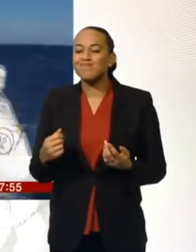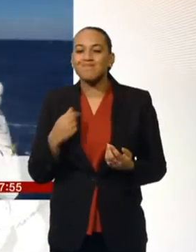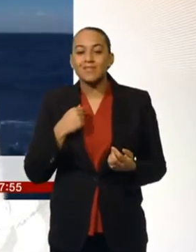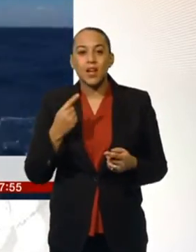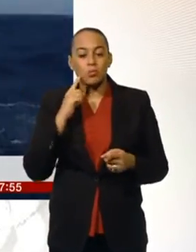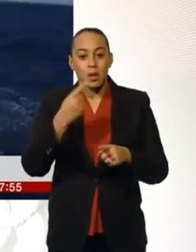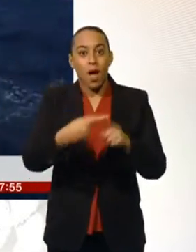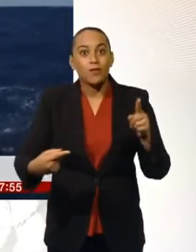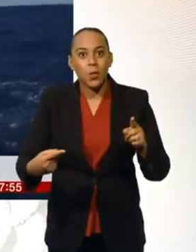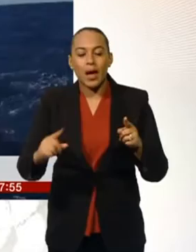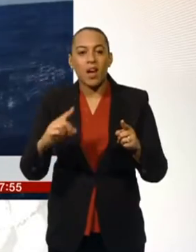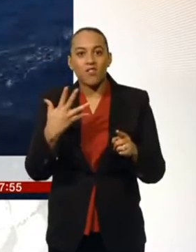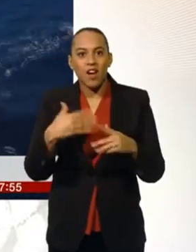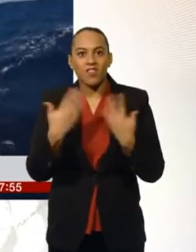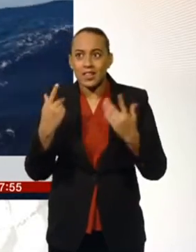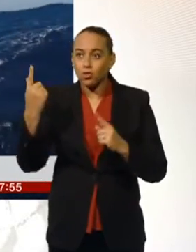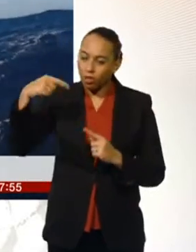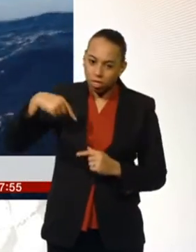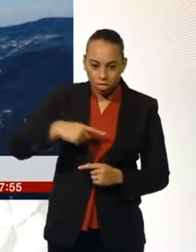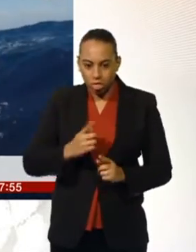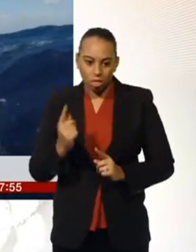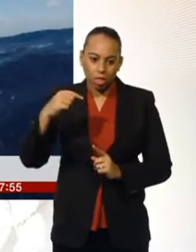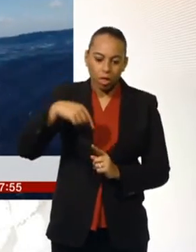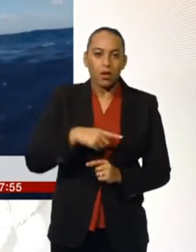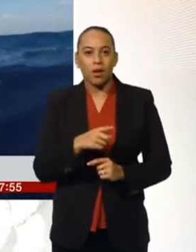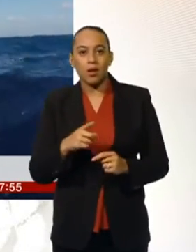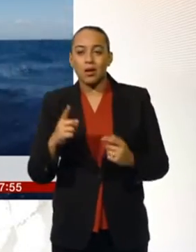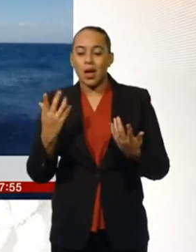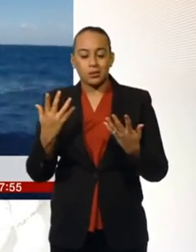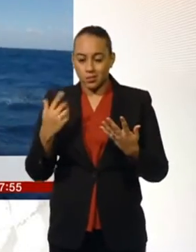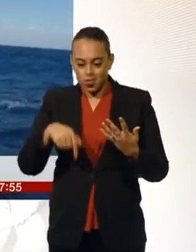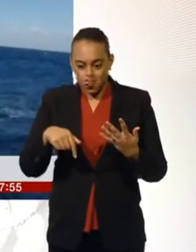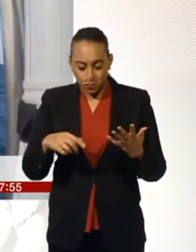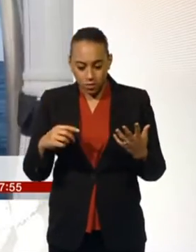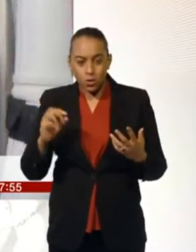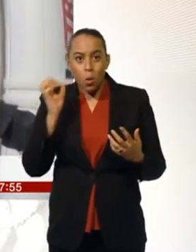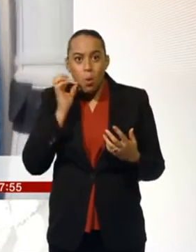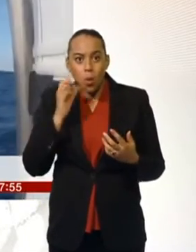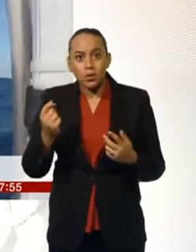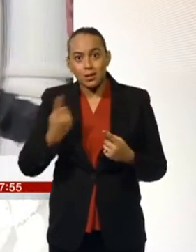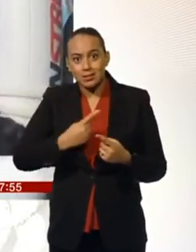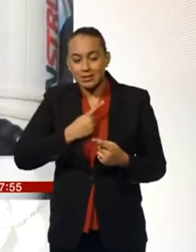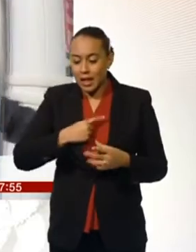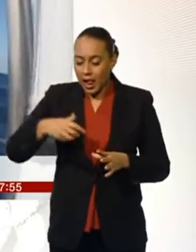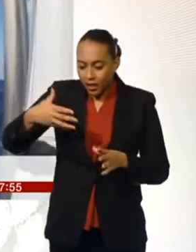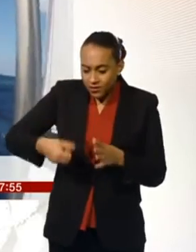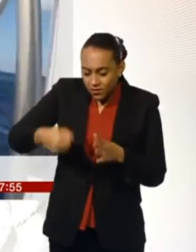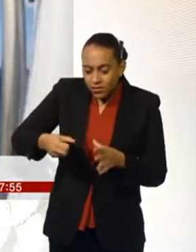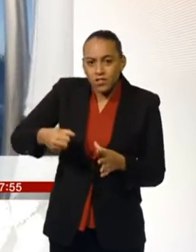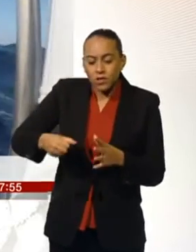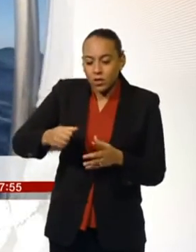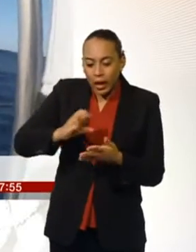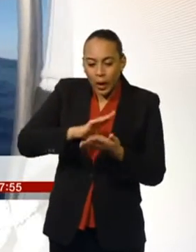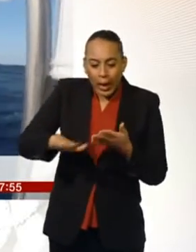storm. We've had five days. And we've got such severe power failures. know, we're having to pump our own water now, instead of using the water,